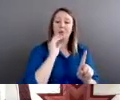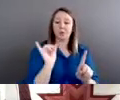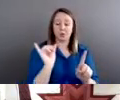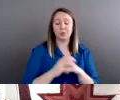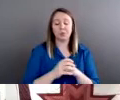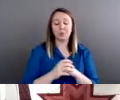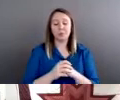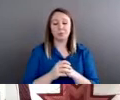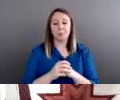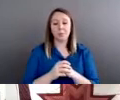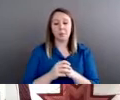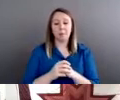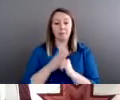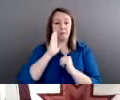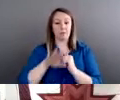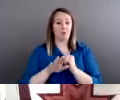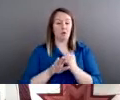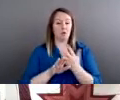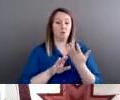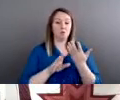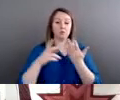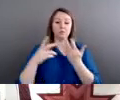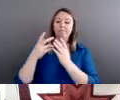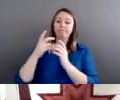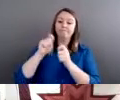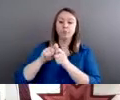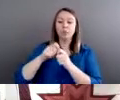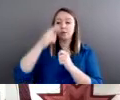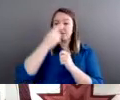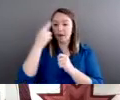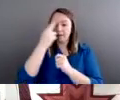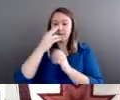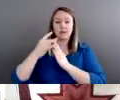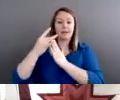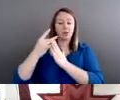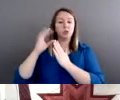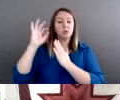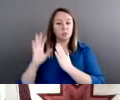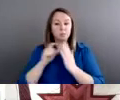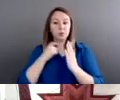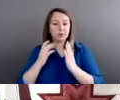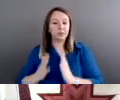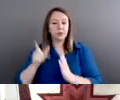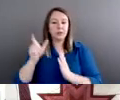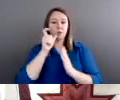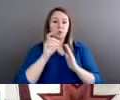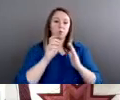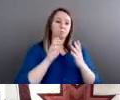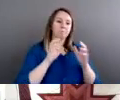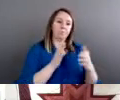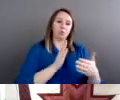that there were certain Catholic leaders, Catholic priests who committed crimes against children. There's been many